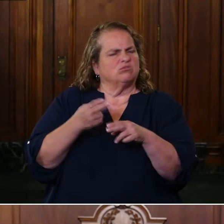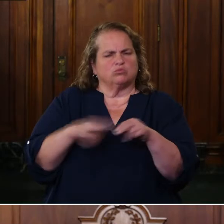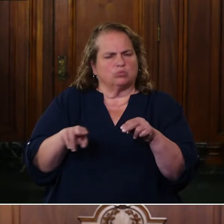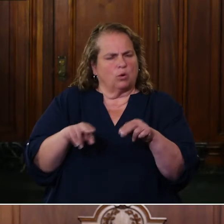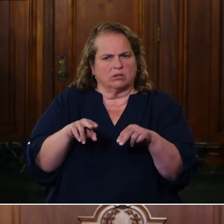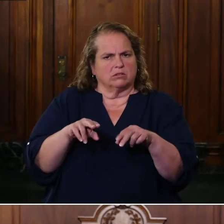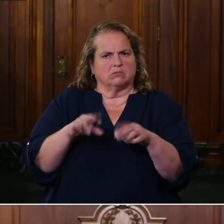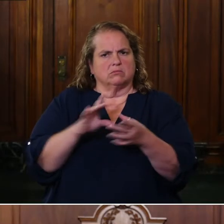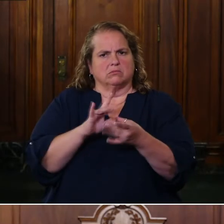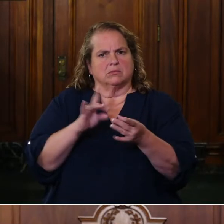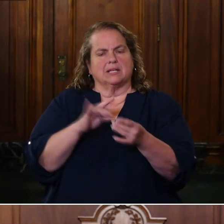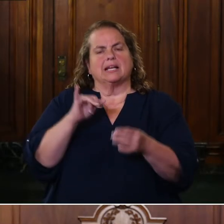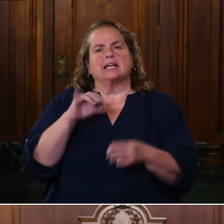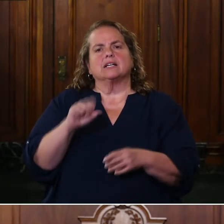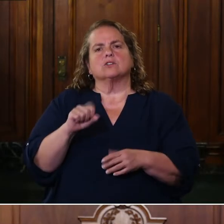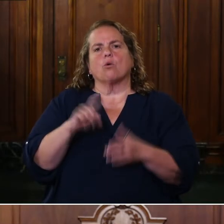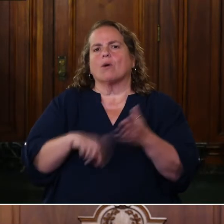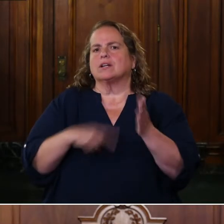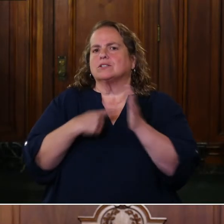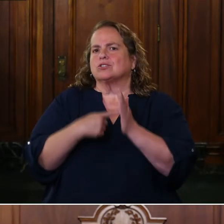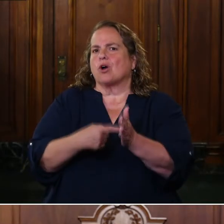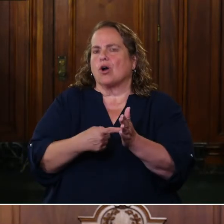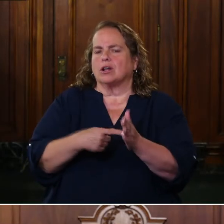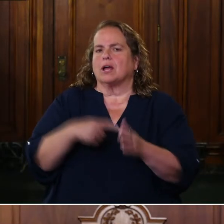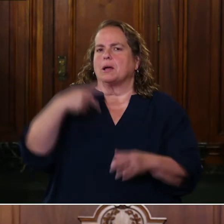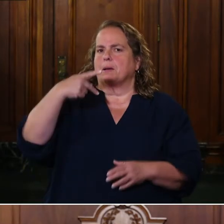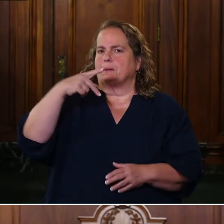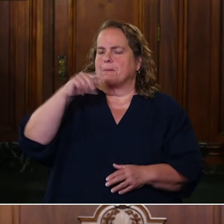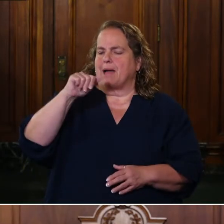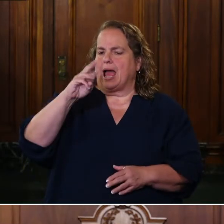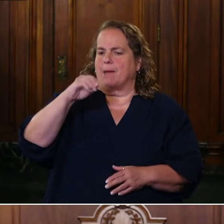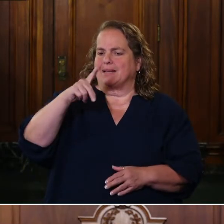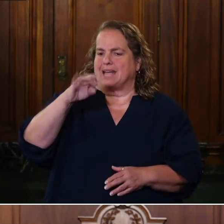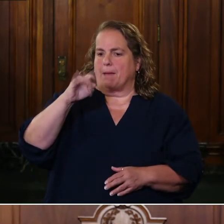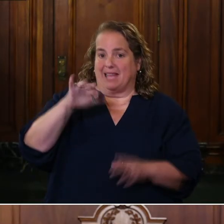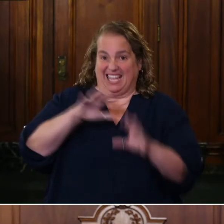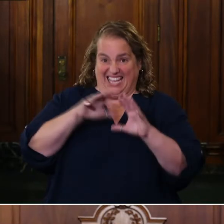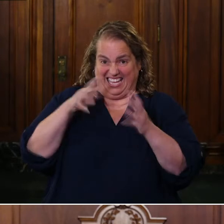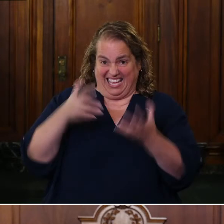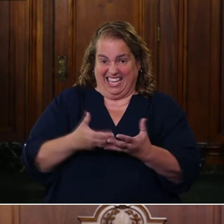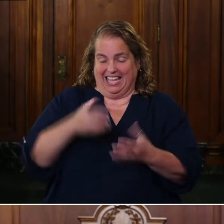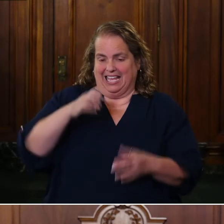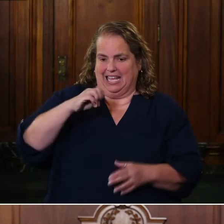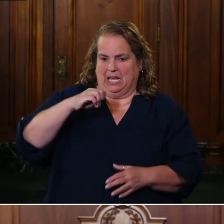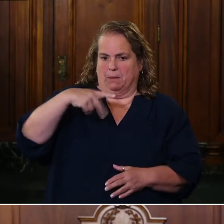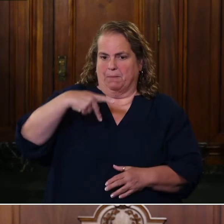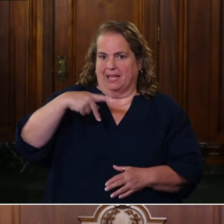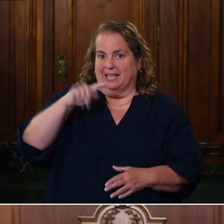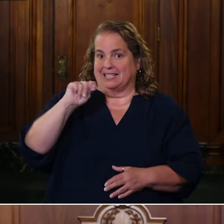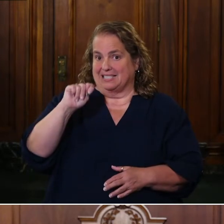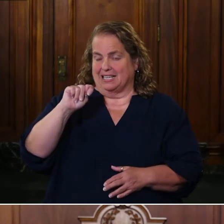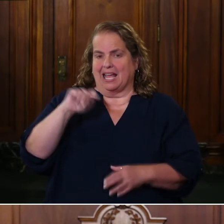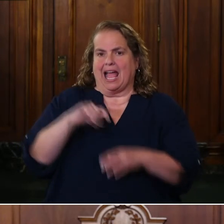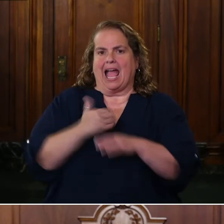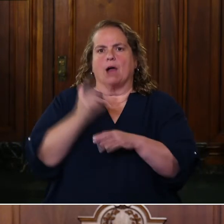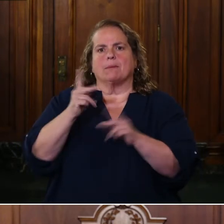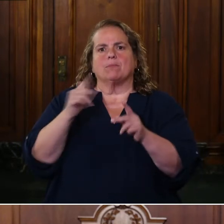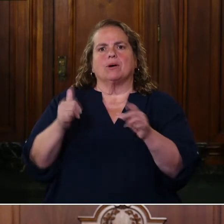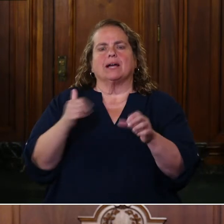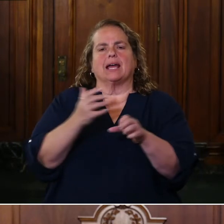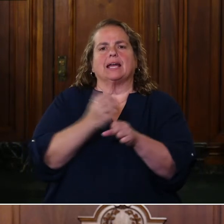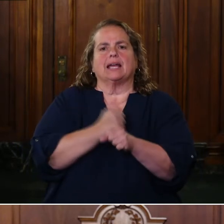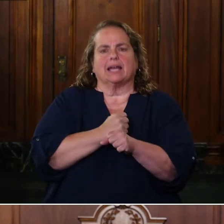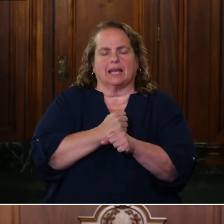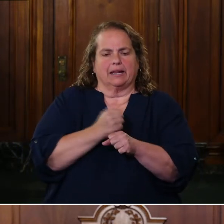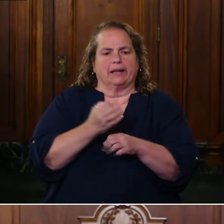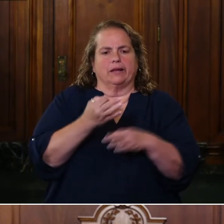is what's called the pandemic EBT, or how folks can get a replacement for children who